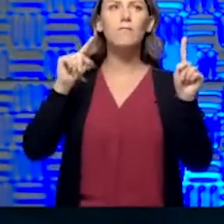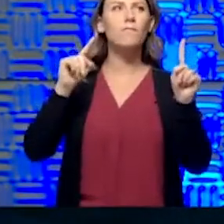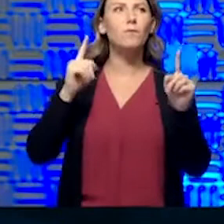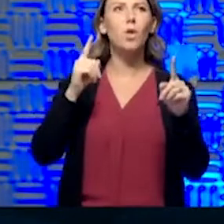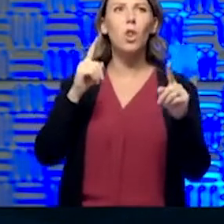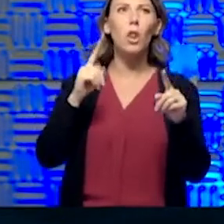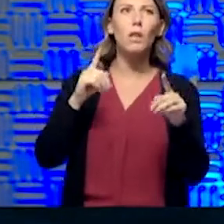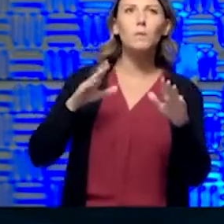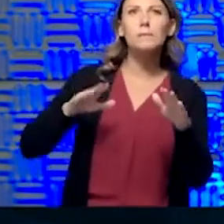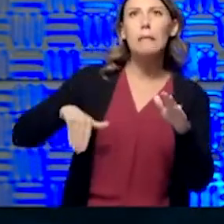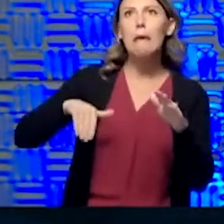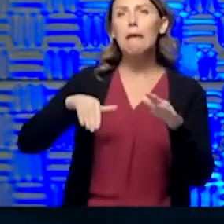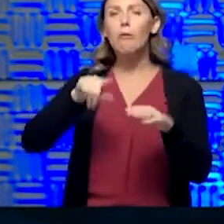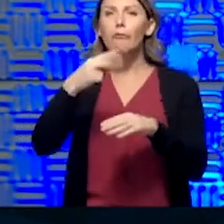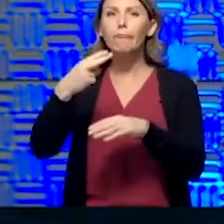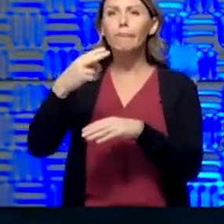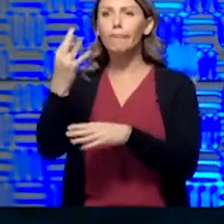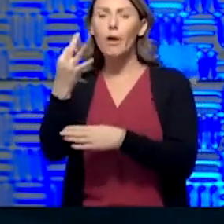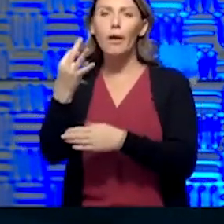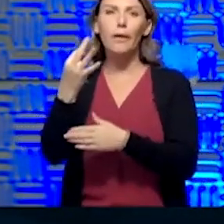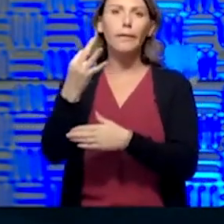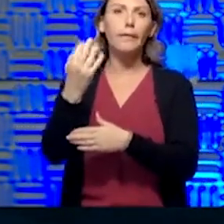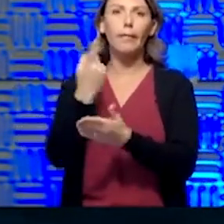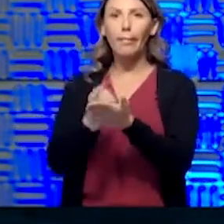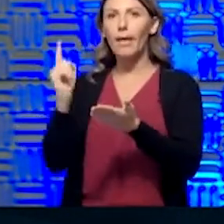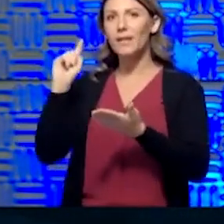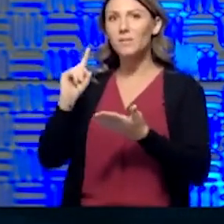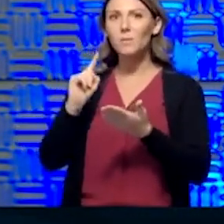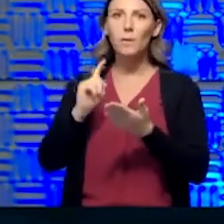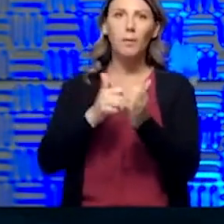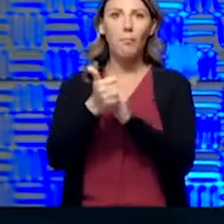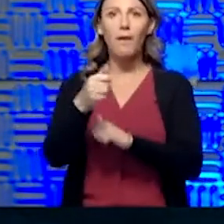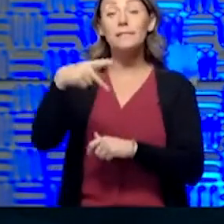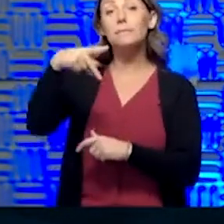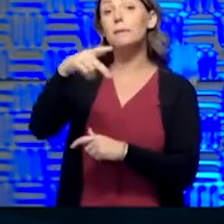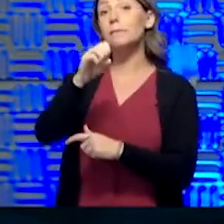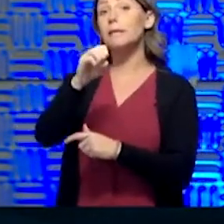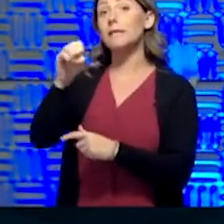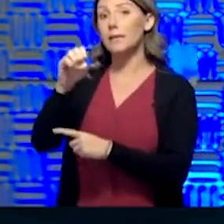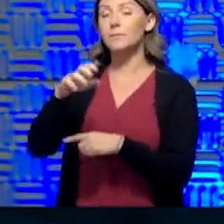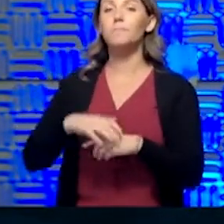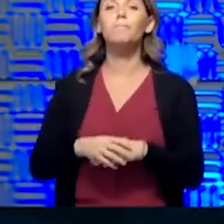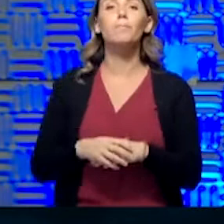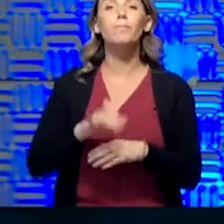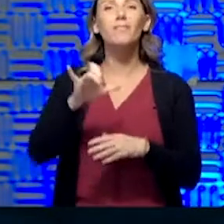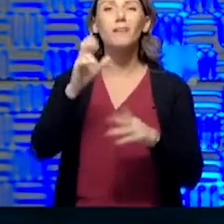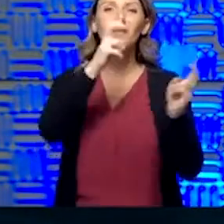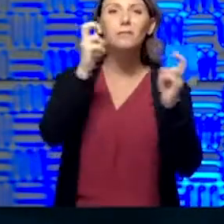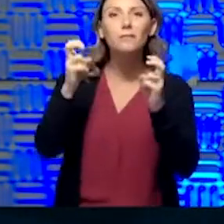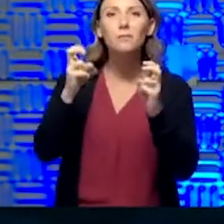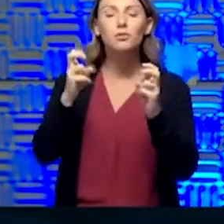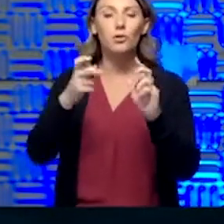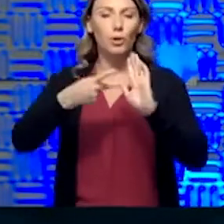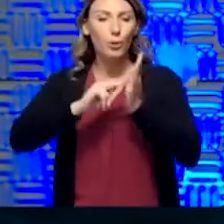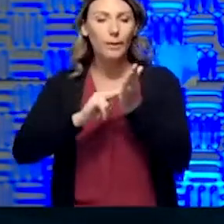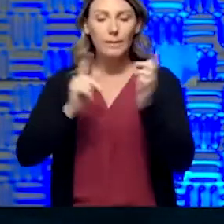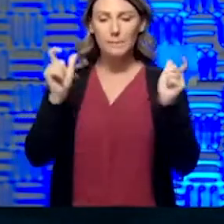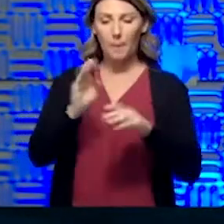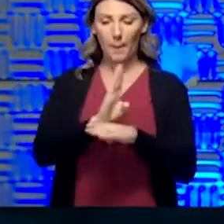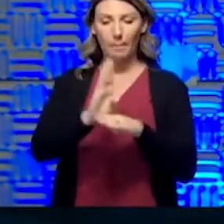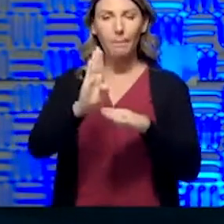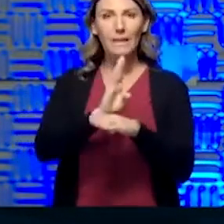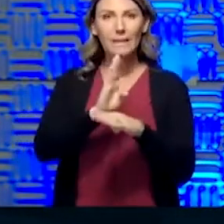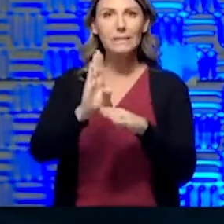passing PPP. This is the issue that allows small businesses, less than 500